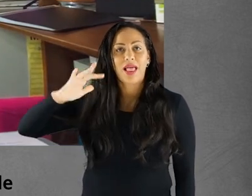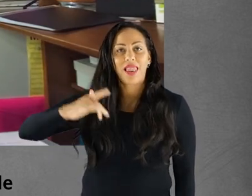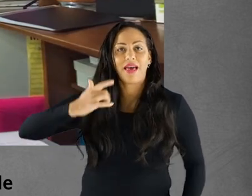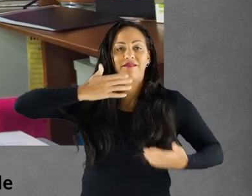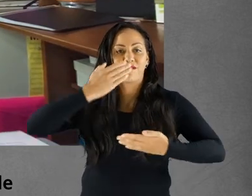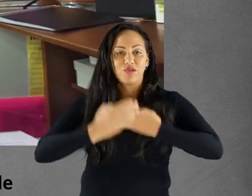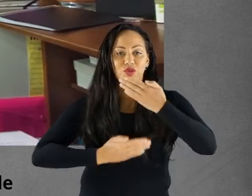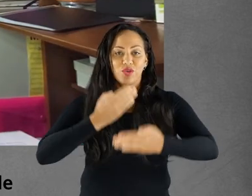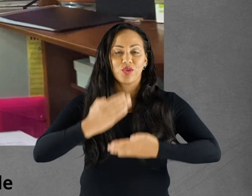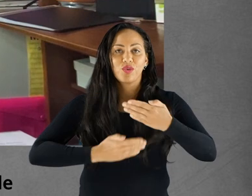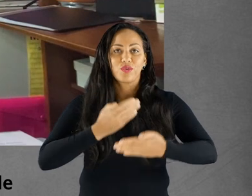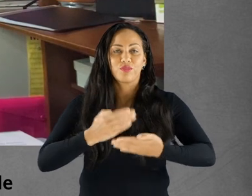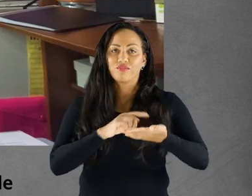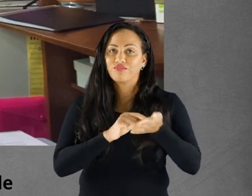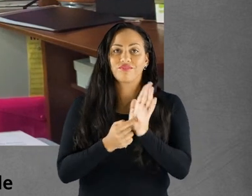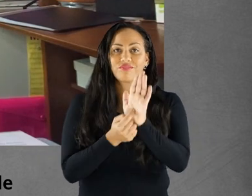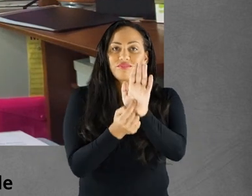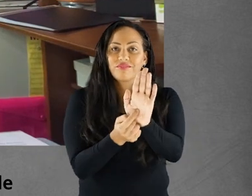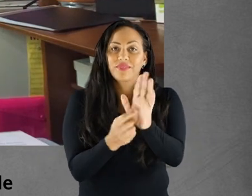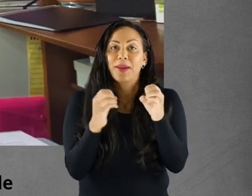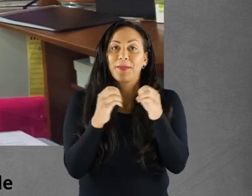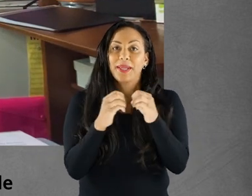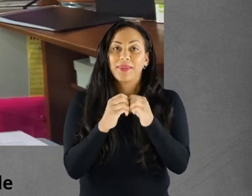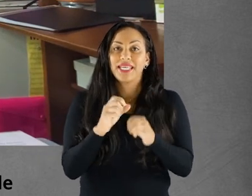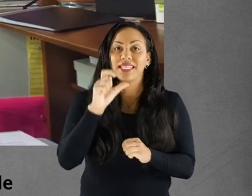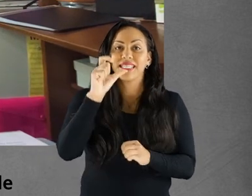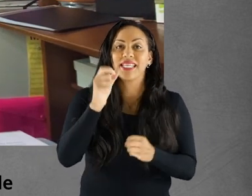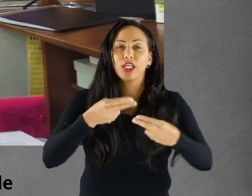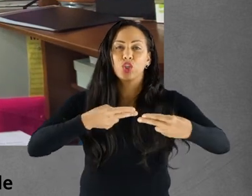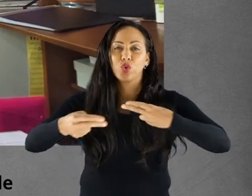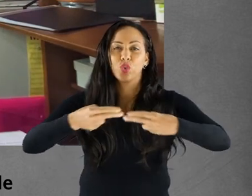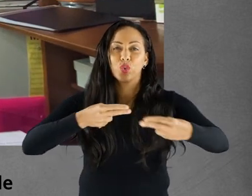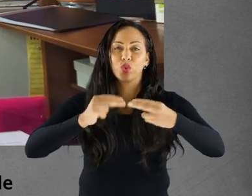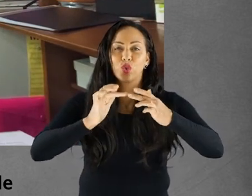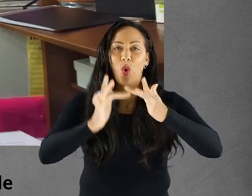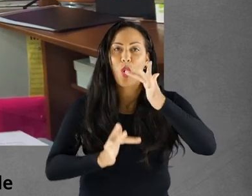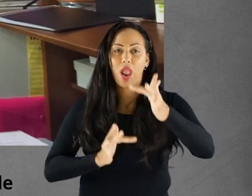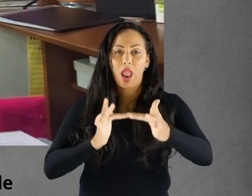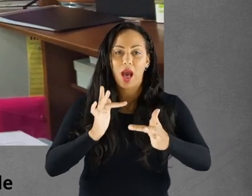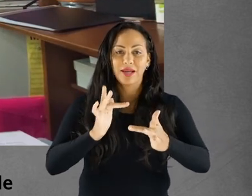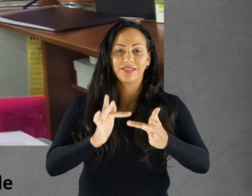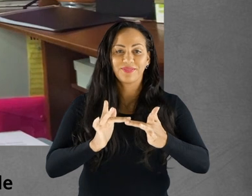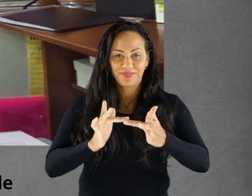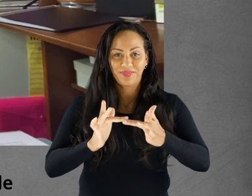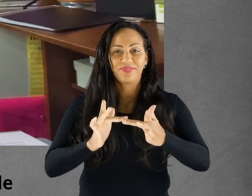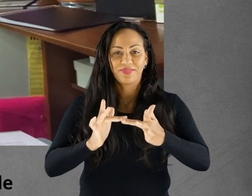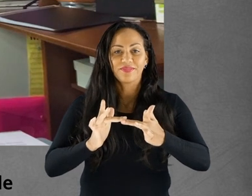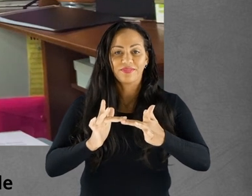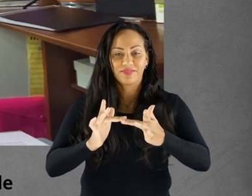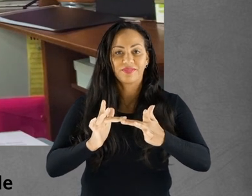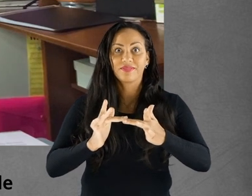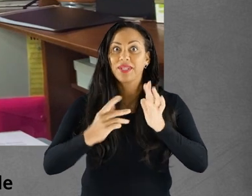In 2020, My Life Stories was featured on BBC